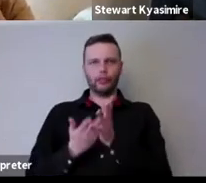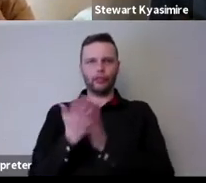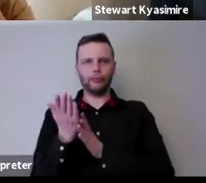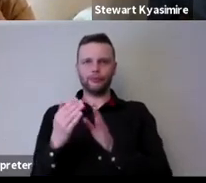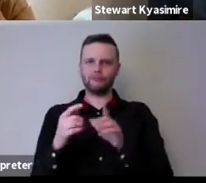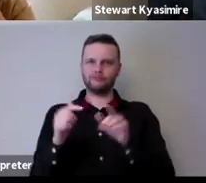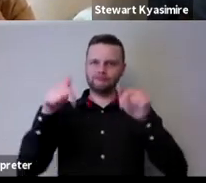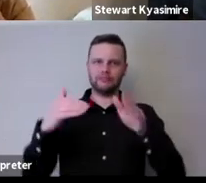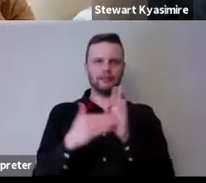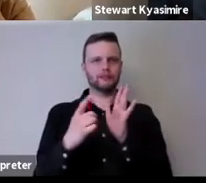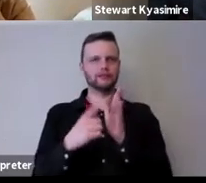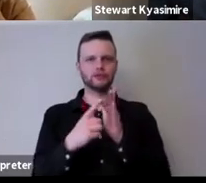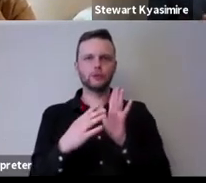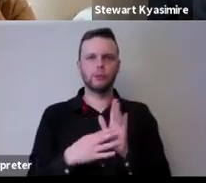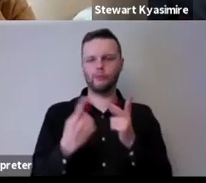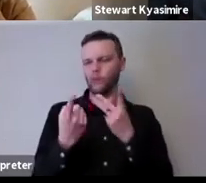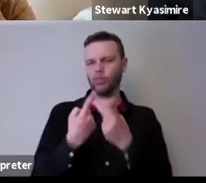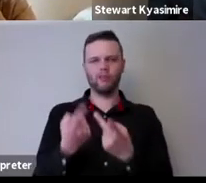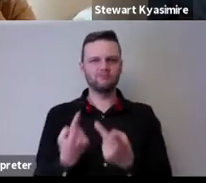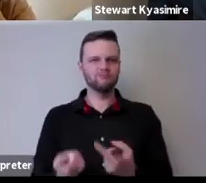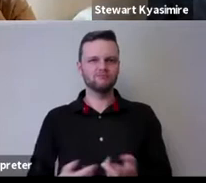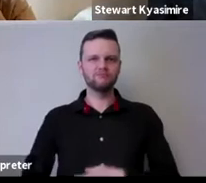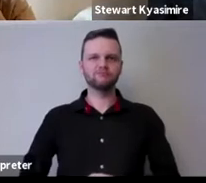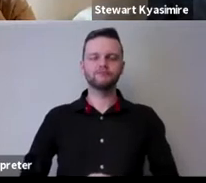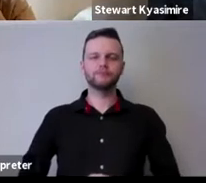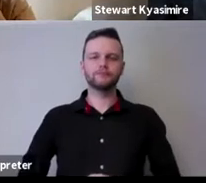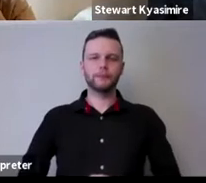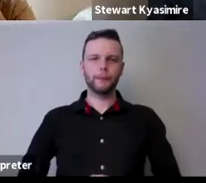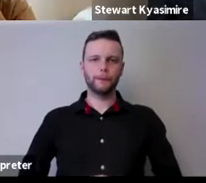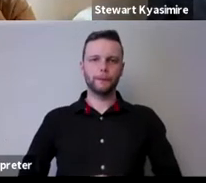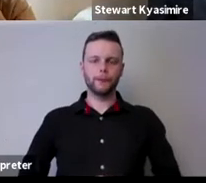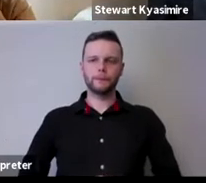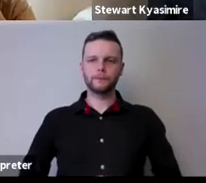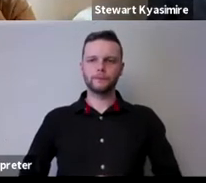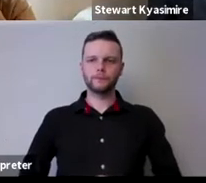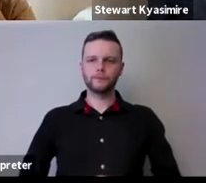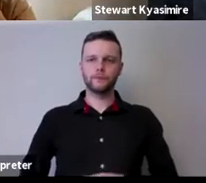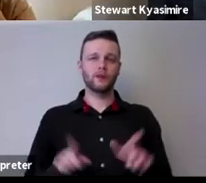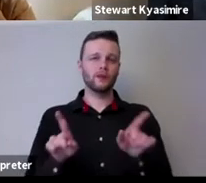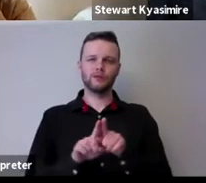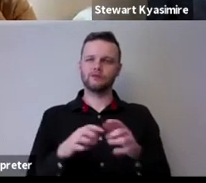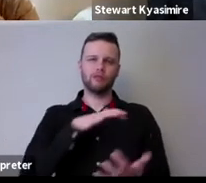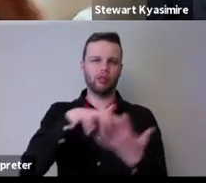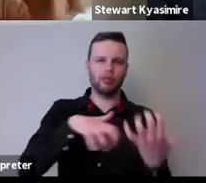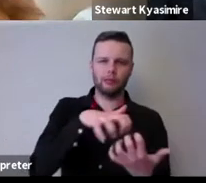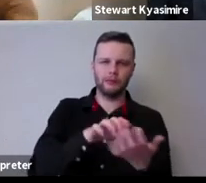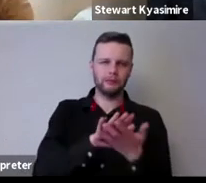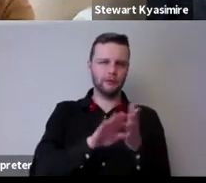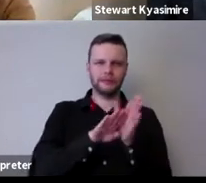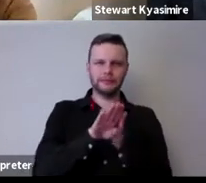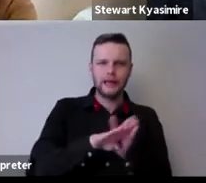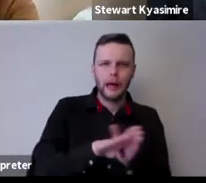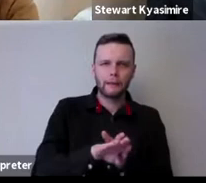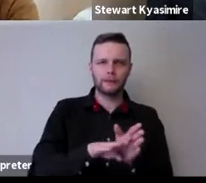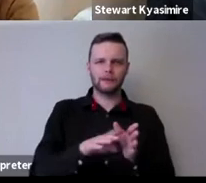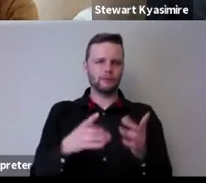through these kind of platforms um I think when it came when it came and there was all sorts of complications about exams and shows and regulations